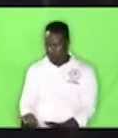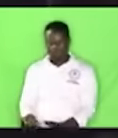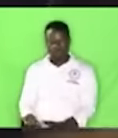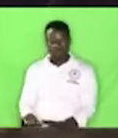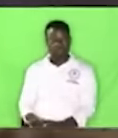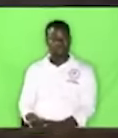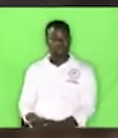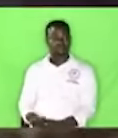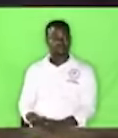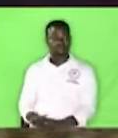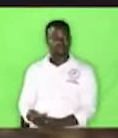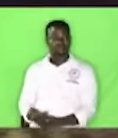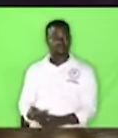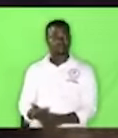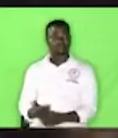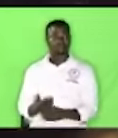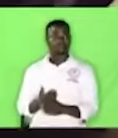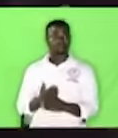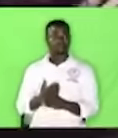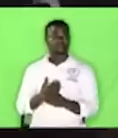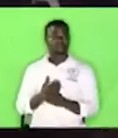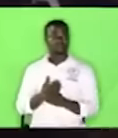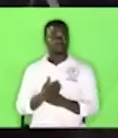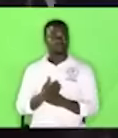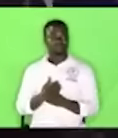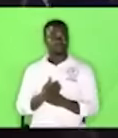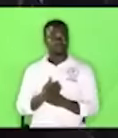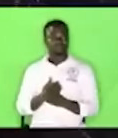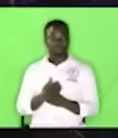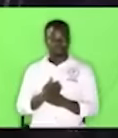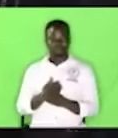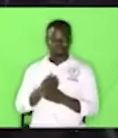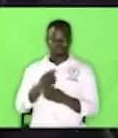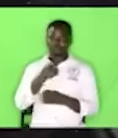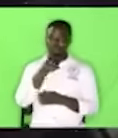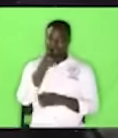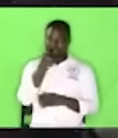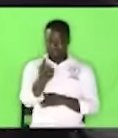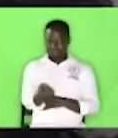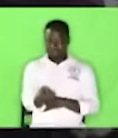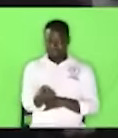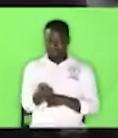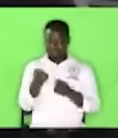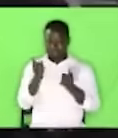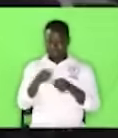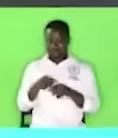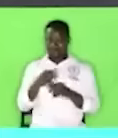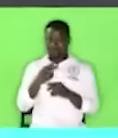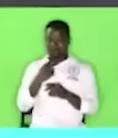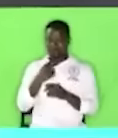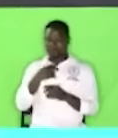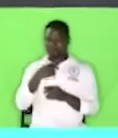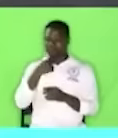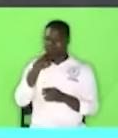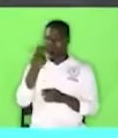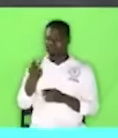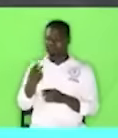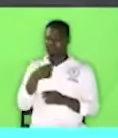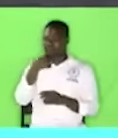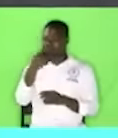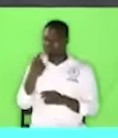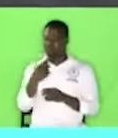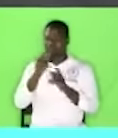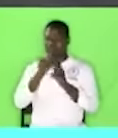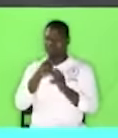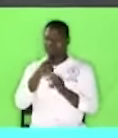now listen I have said that when you mention a person's name all that the